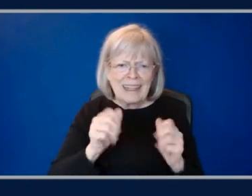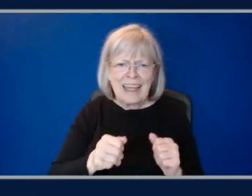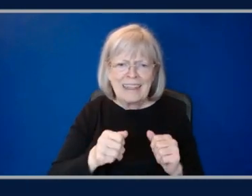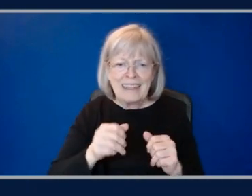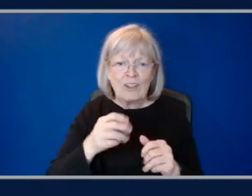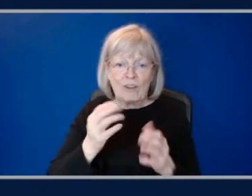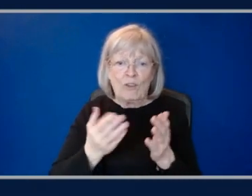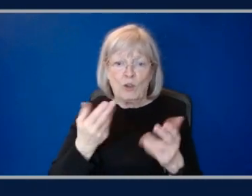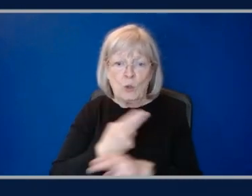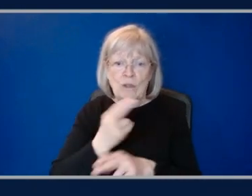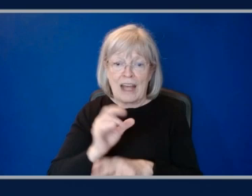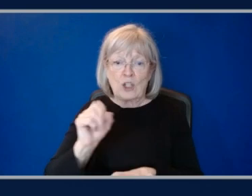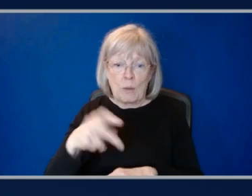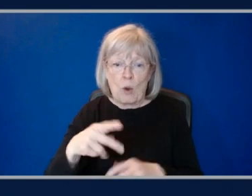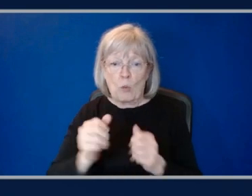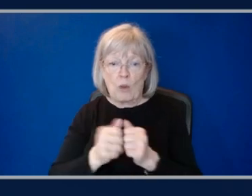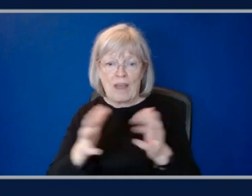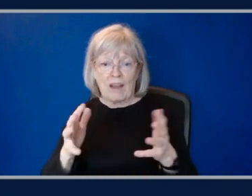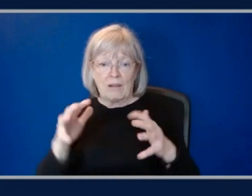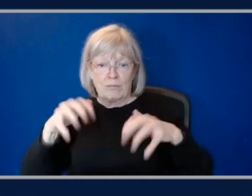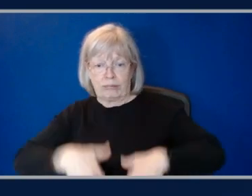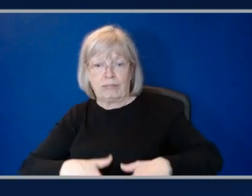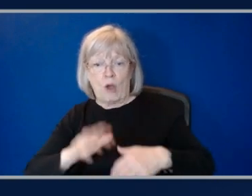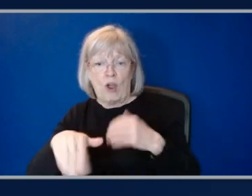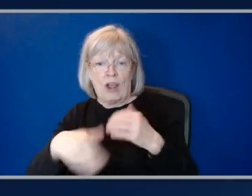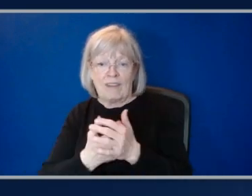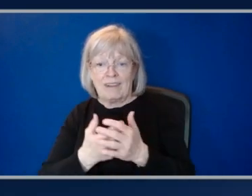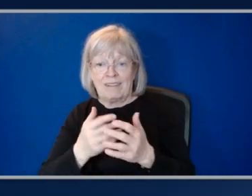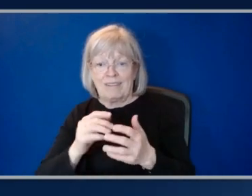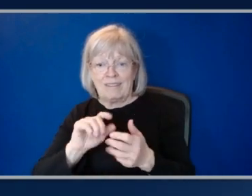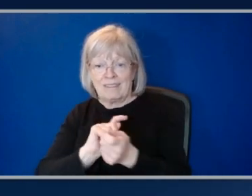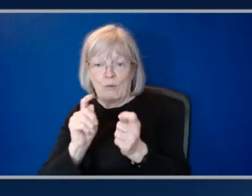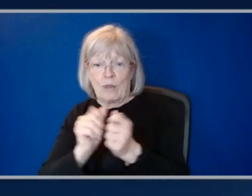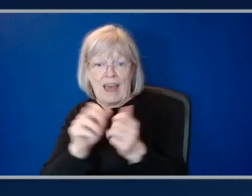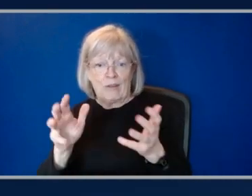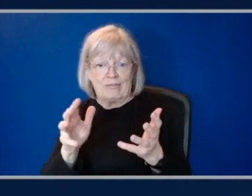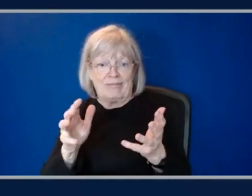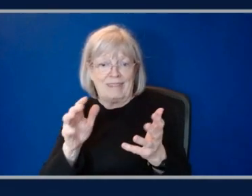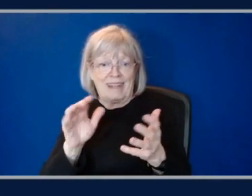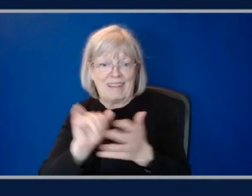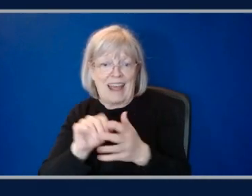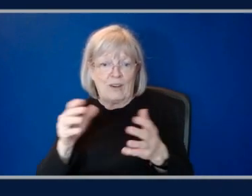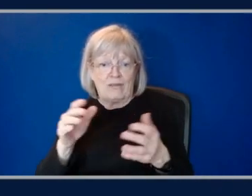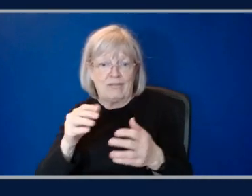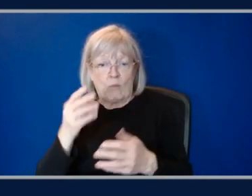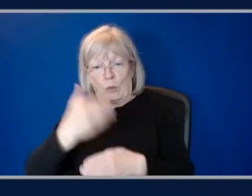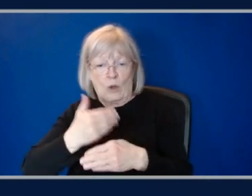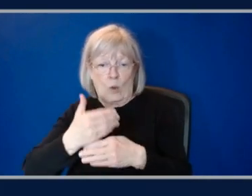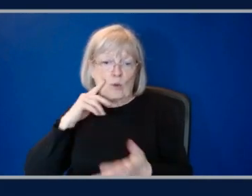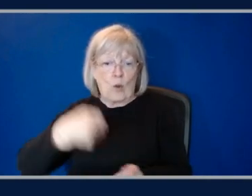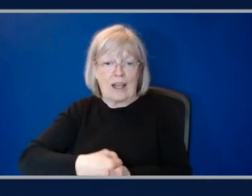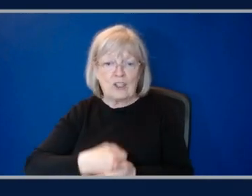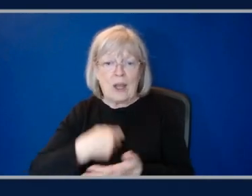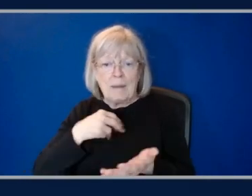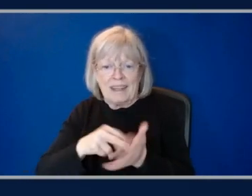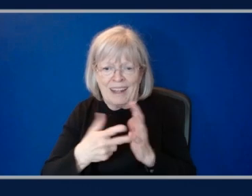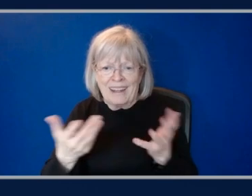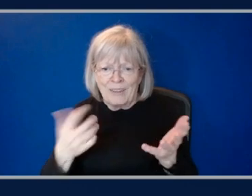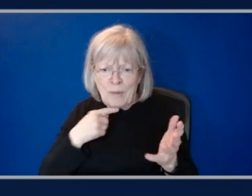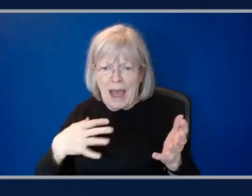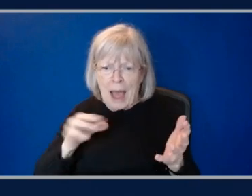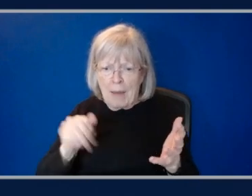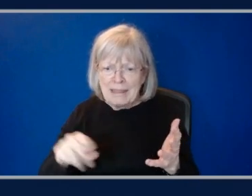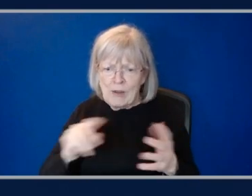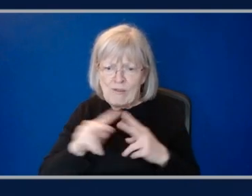applications here are really limitless. So we'd be very excited to see whatever you have to show us. I guess to see it in action. Yeah. Yeah. And we're super